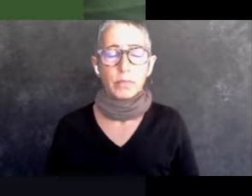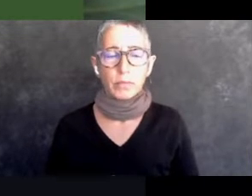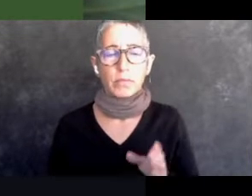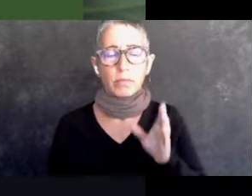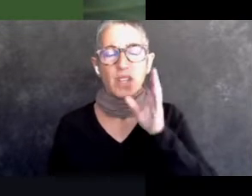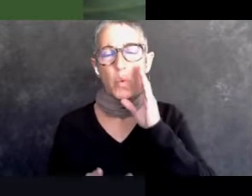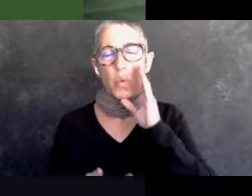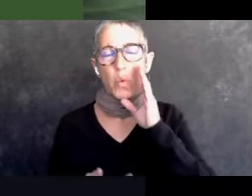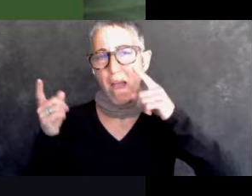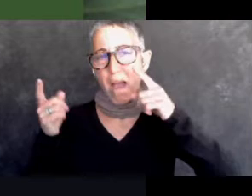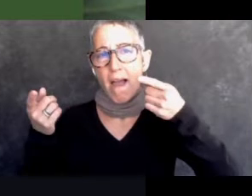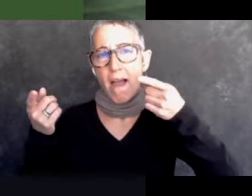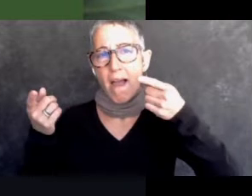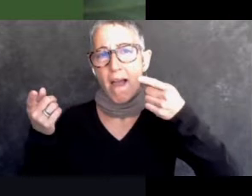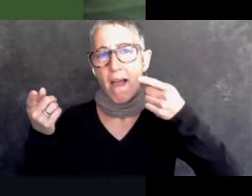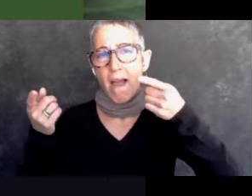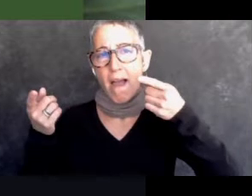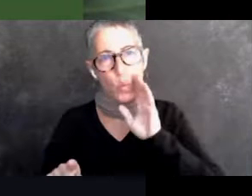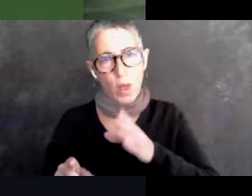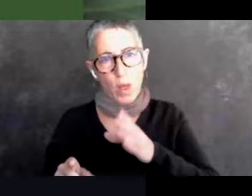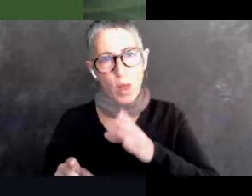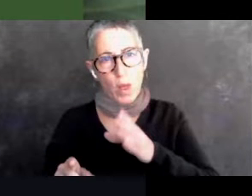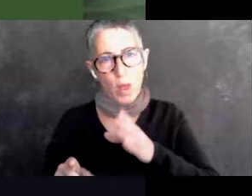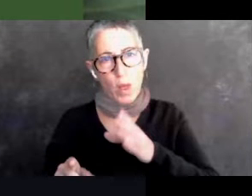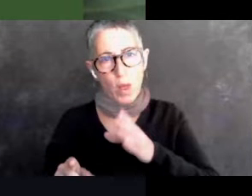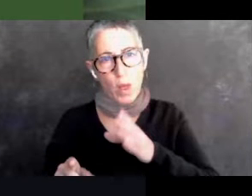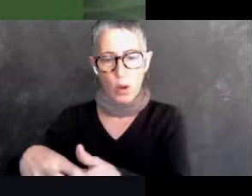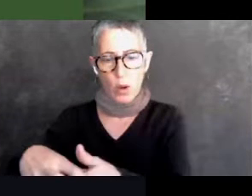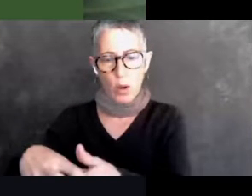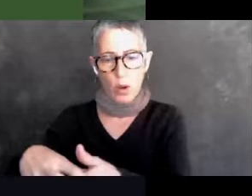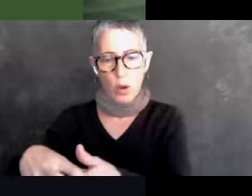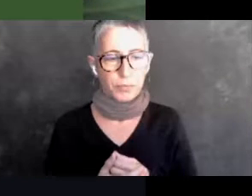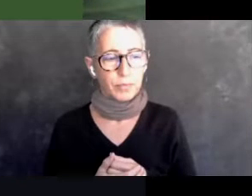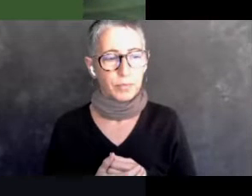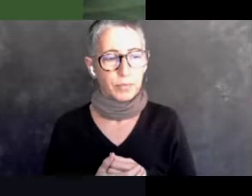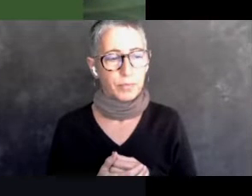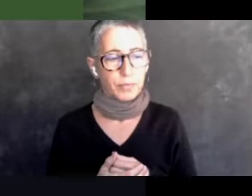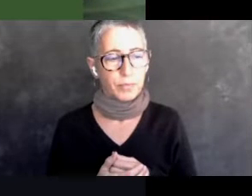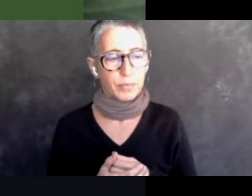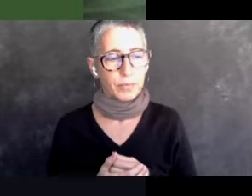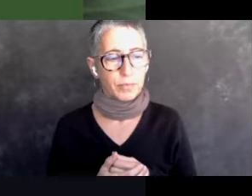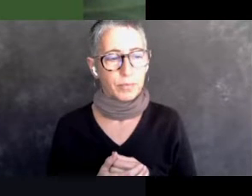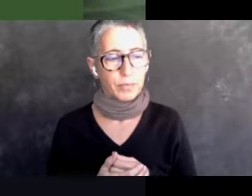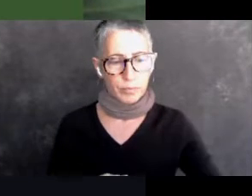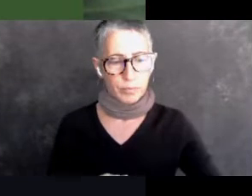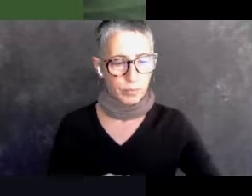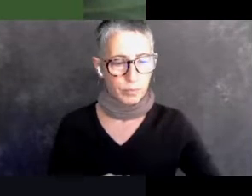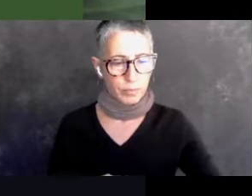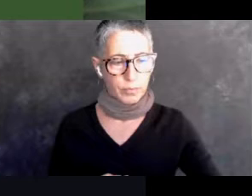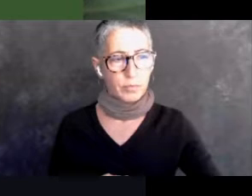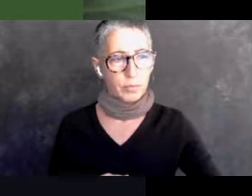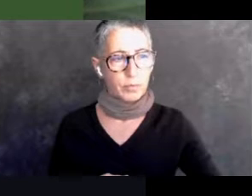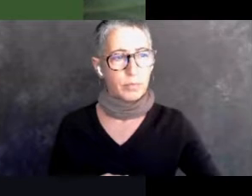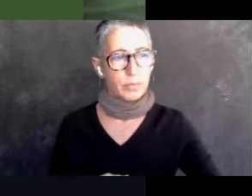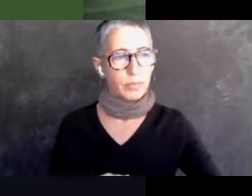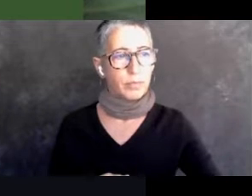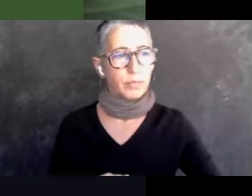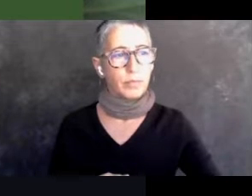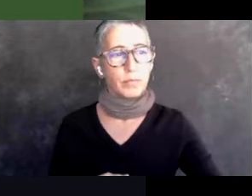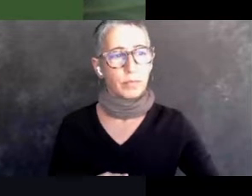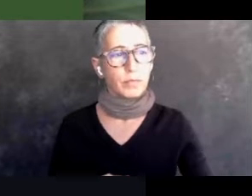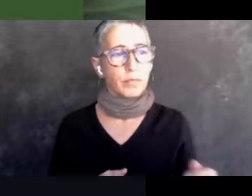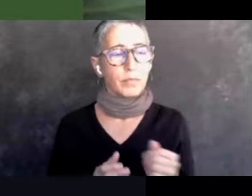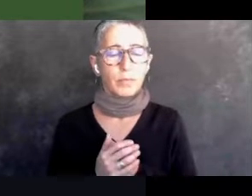way that you need it to. And that, uh, will, will come to pass. So last, uh, Christmas